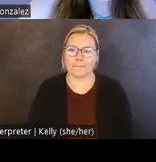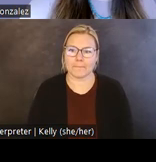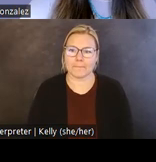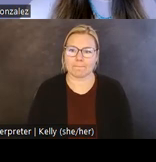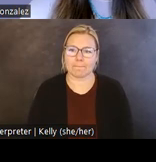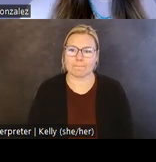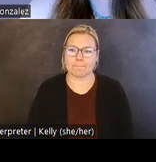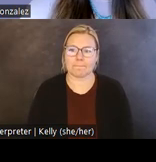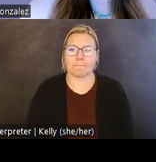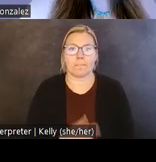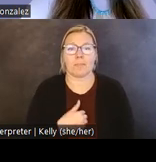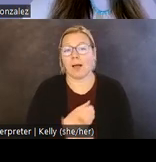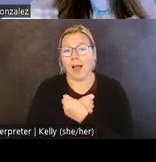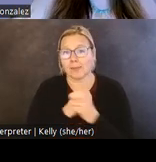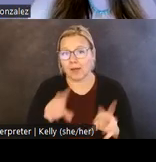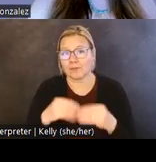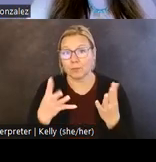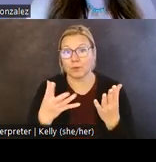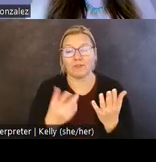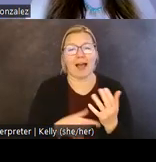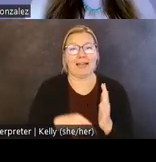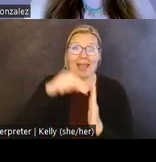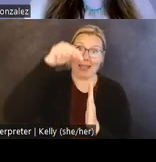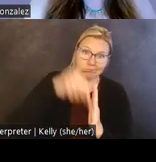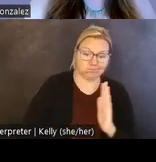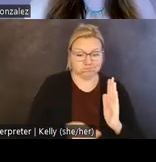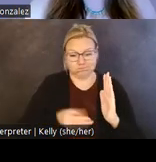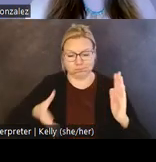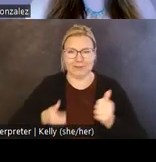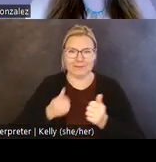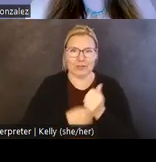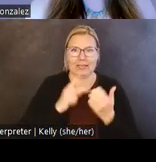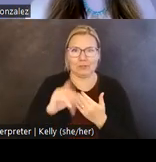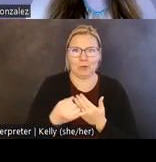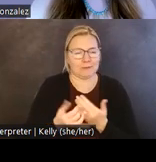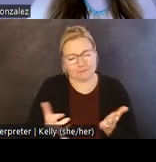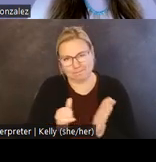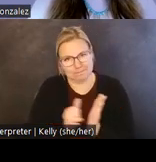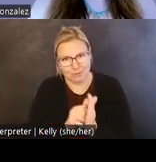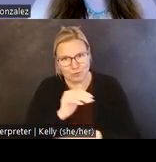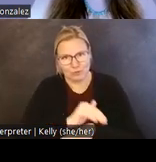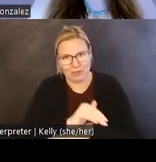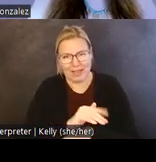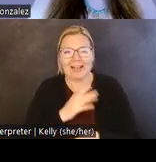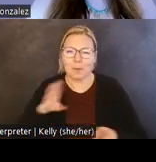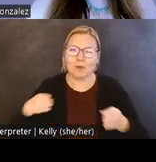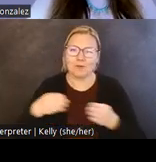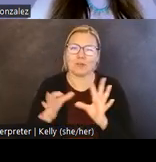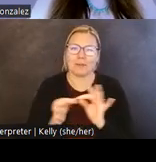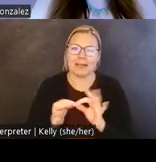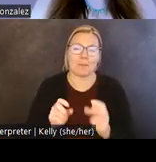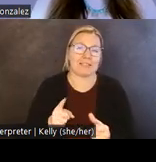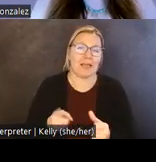While I'd love to provide a deeper dive into each of these projects for our purposes this evening, I'm going to focus my comments on the first two